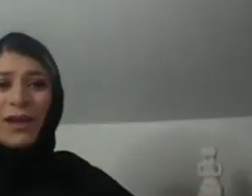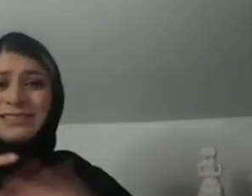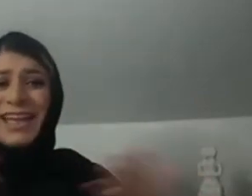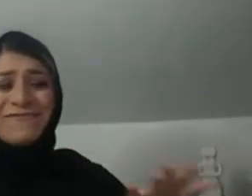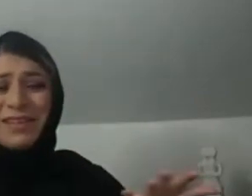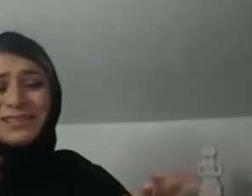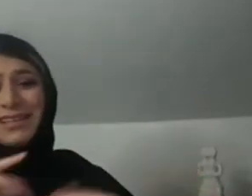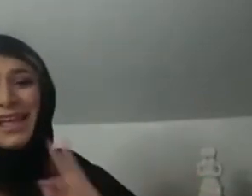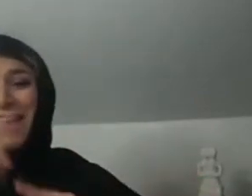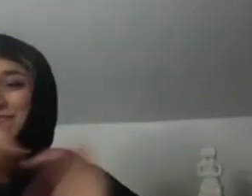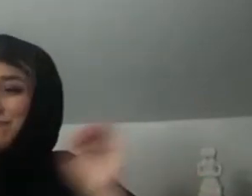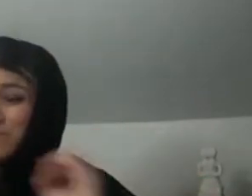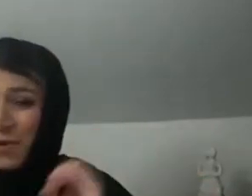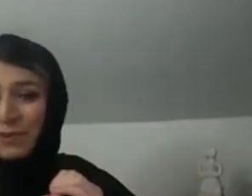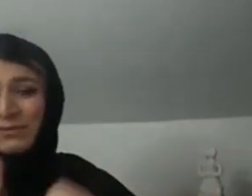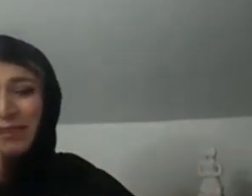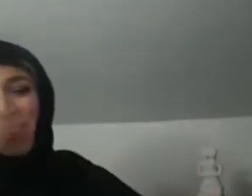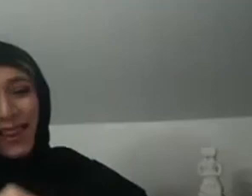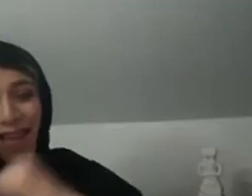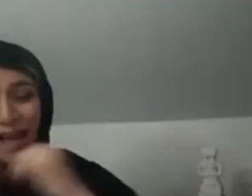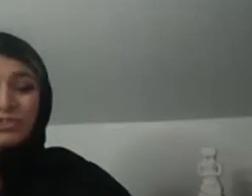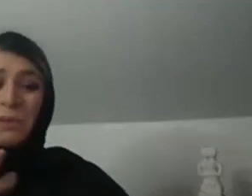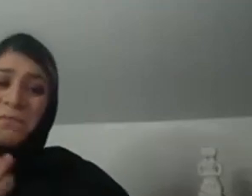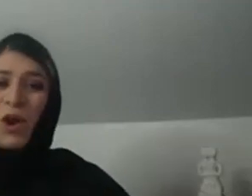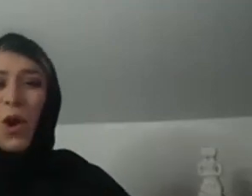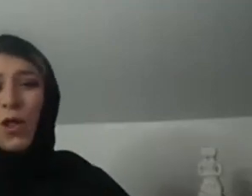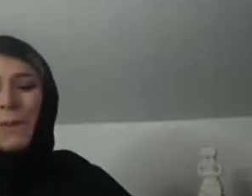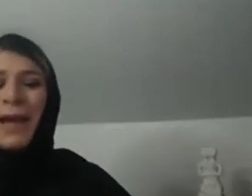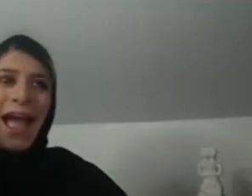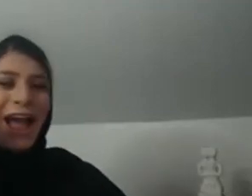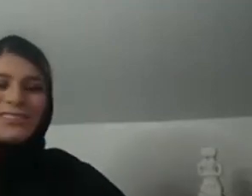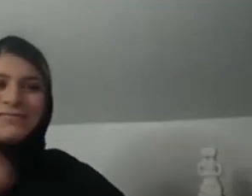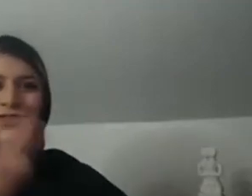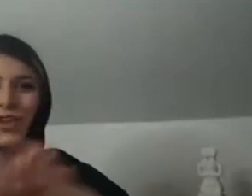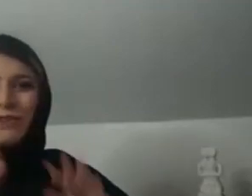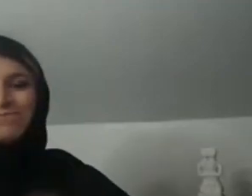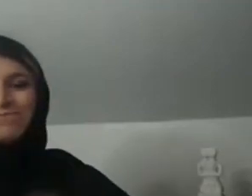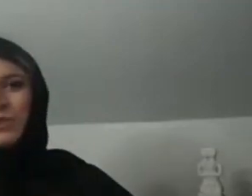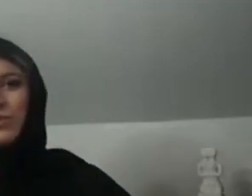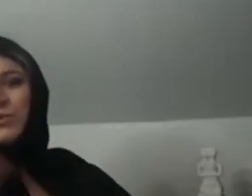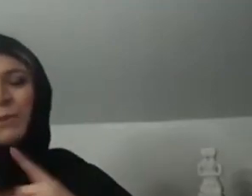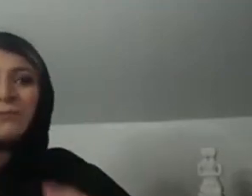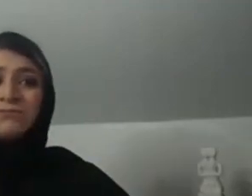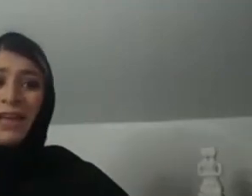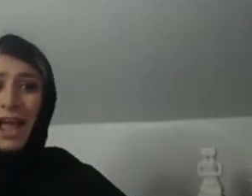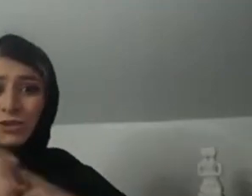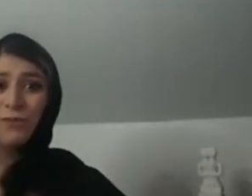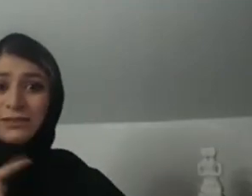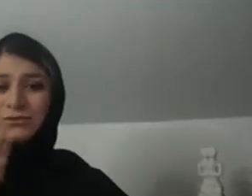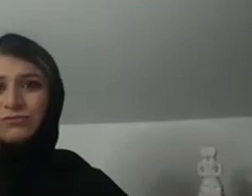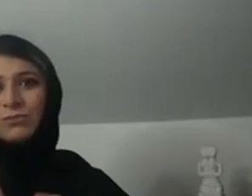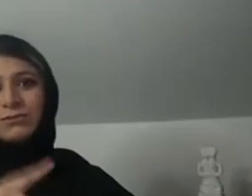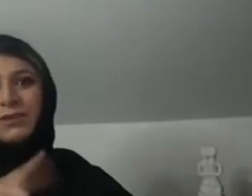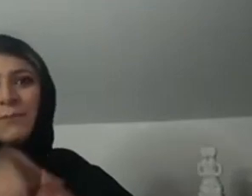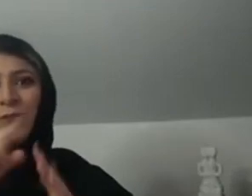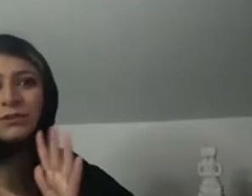crowd fund it, like has already been mentioned. But if there is no funding, maybe your last resort is, I don't know, do you put your,